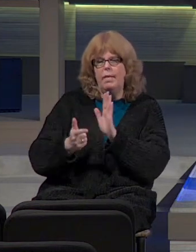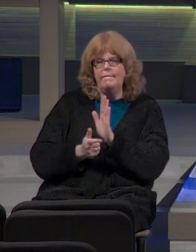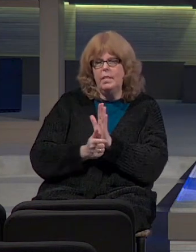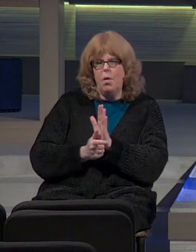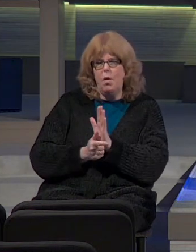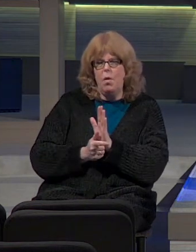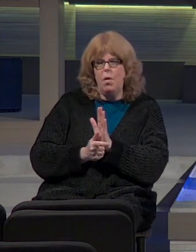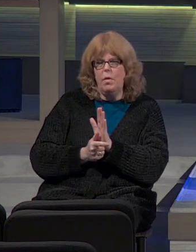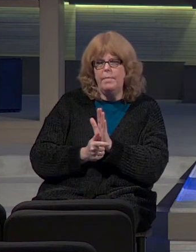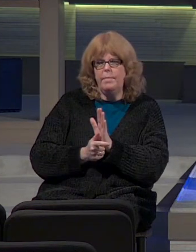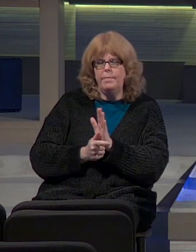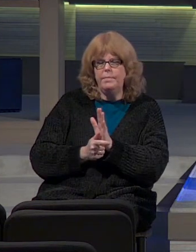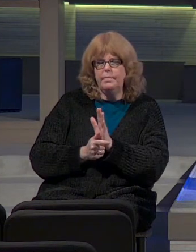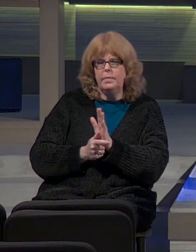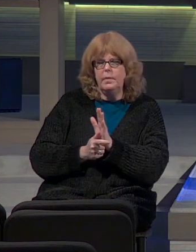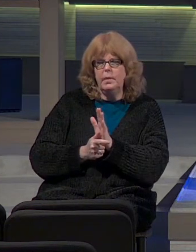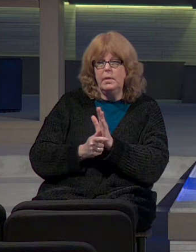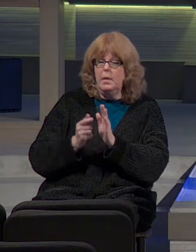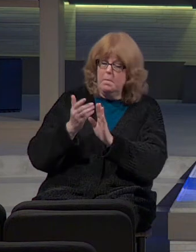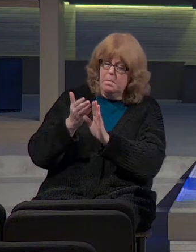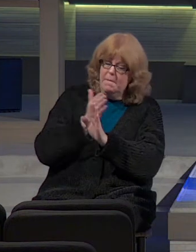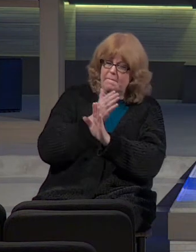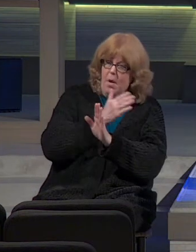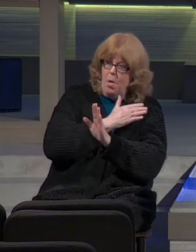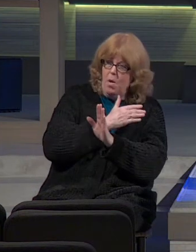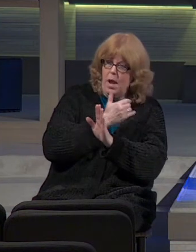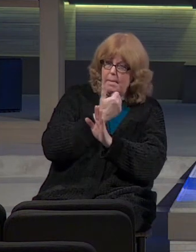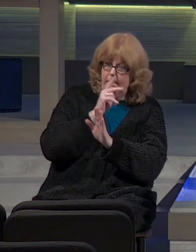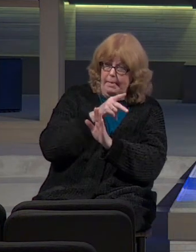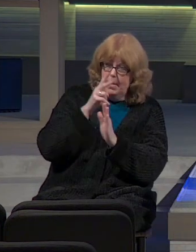Had it been read previous to that?